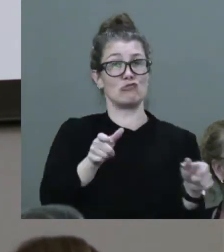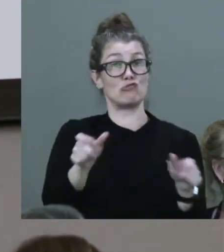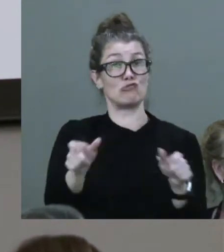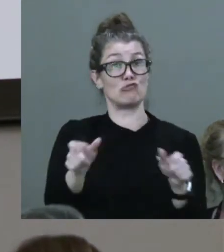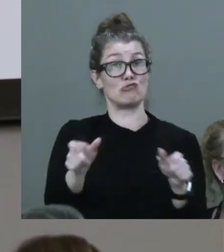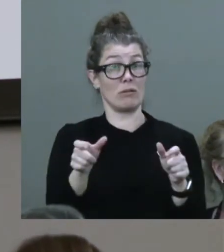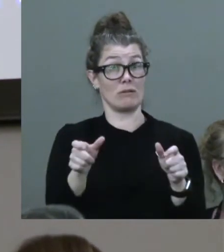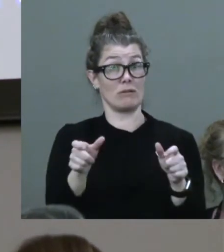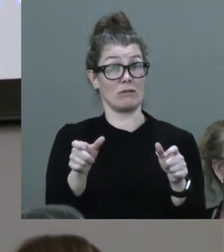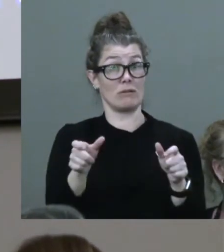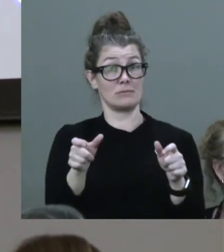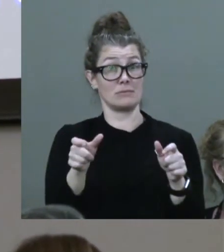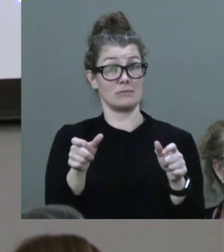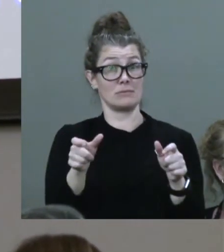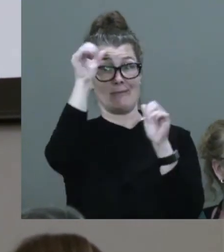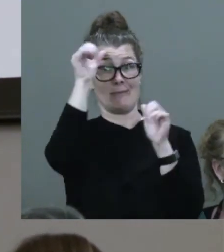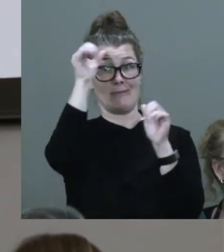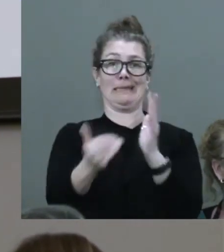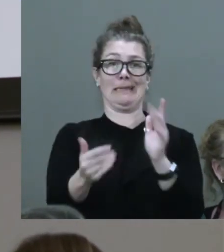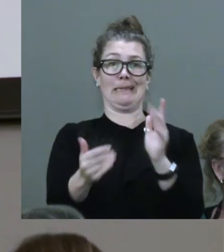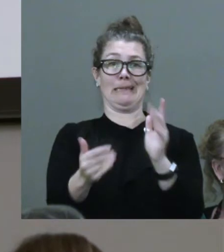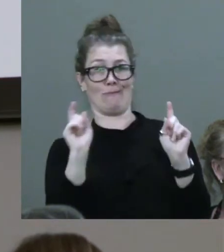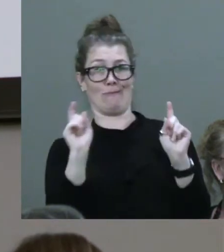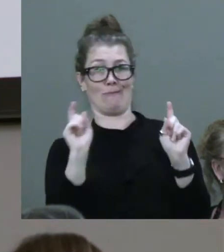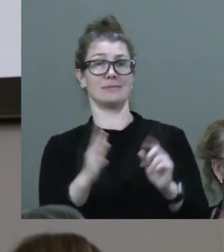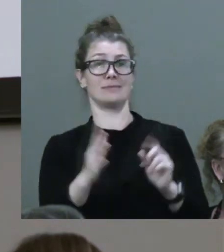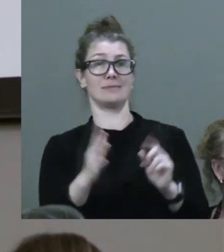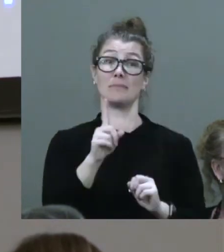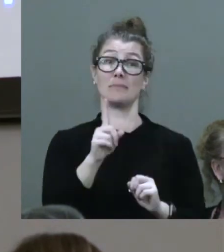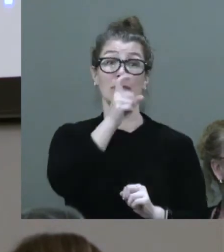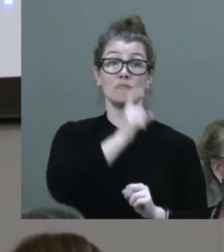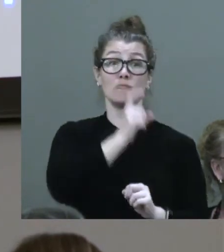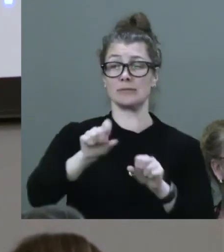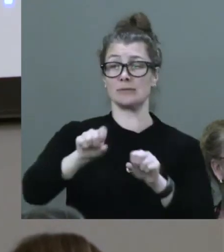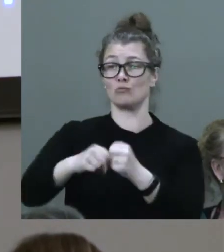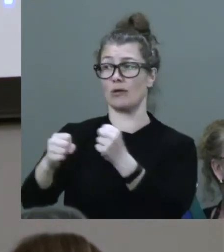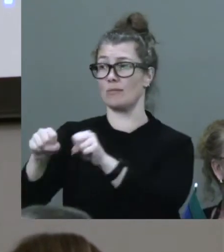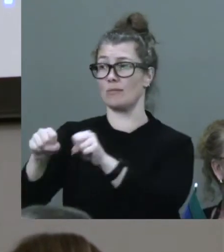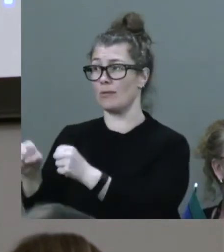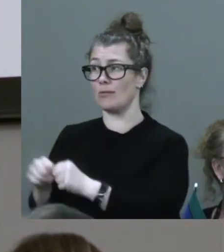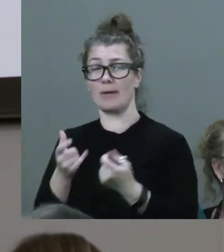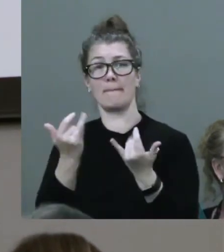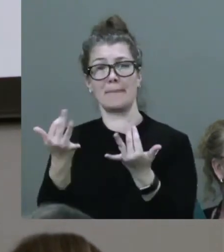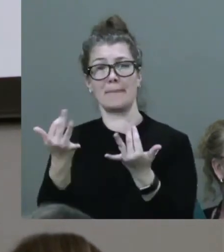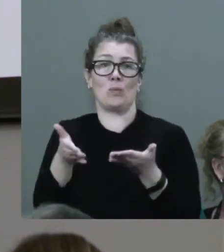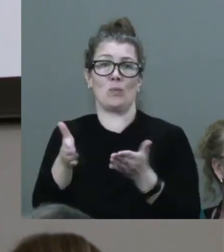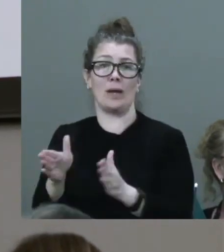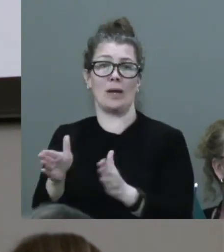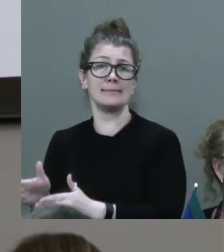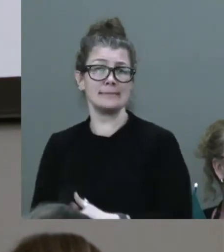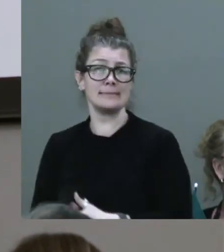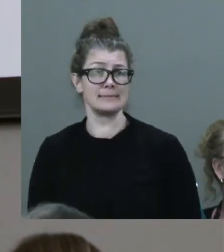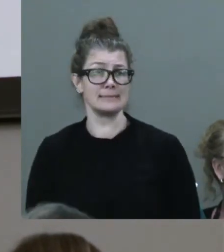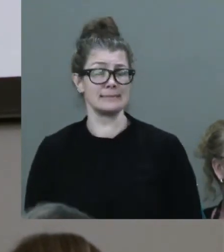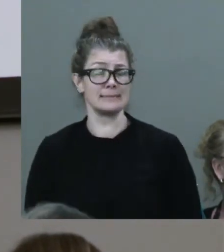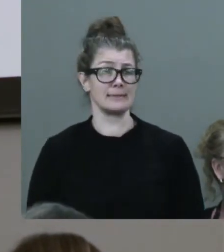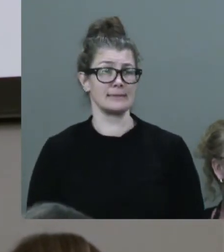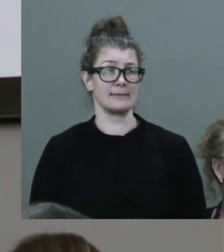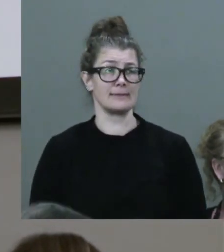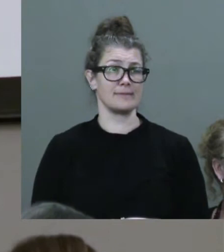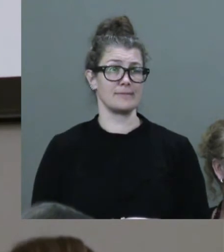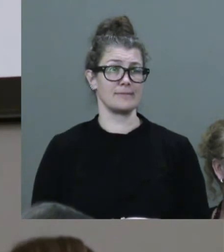has so often been broken in relation to so many. It has